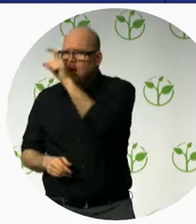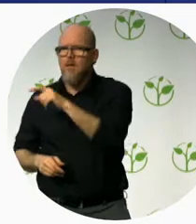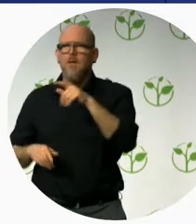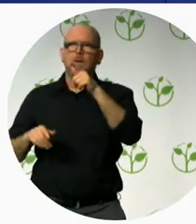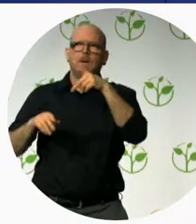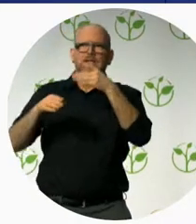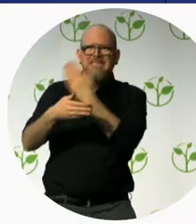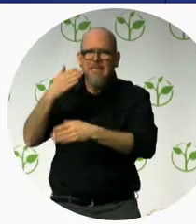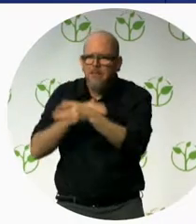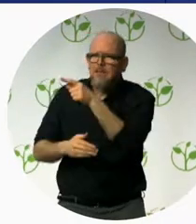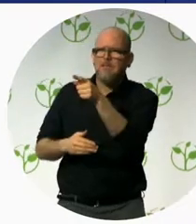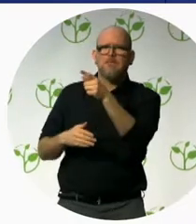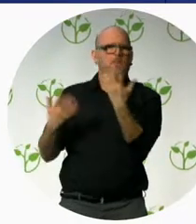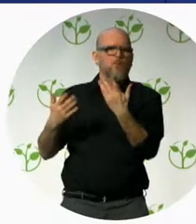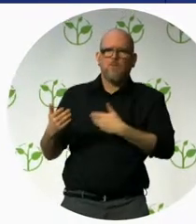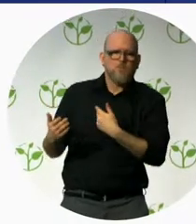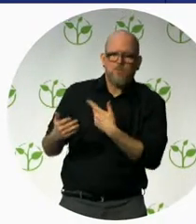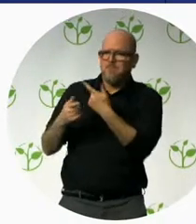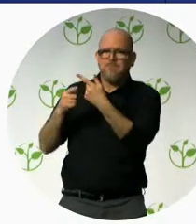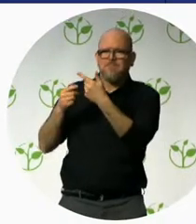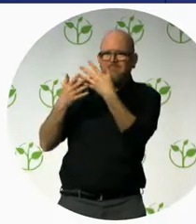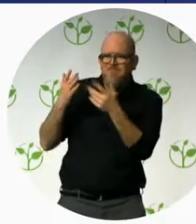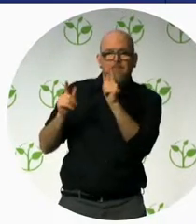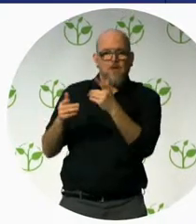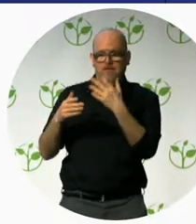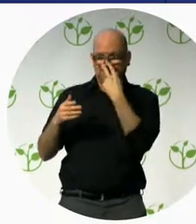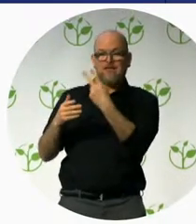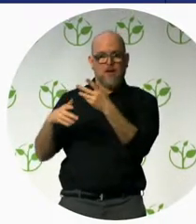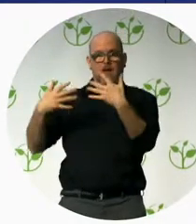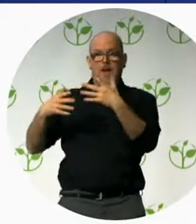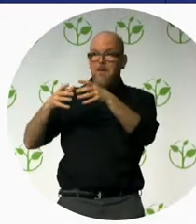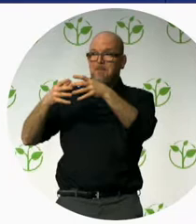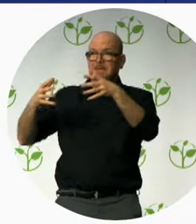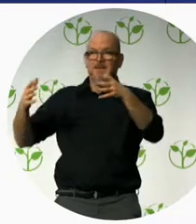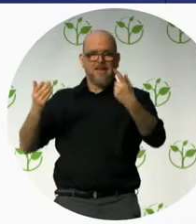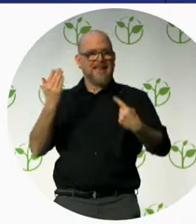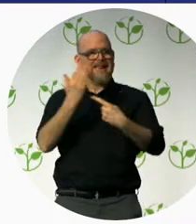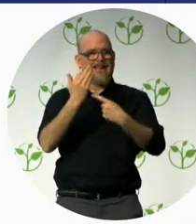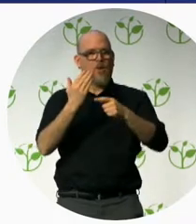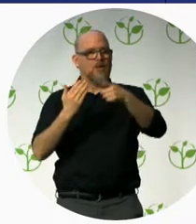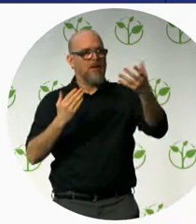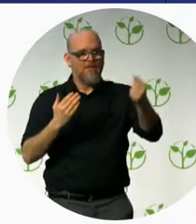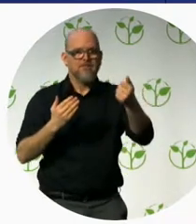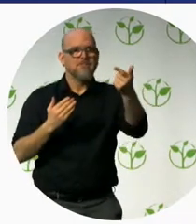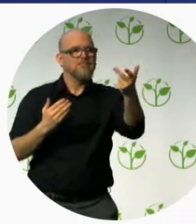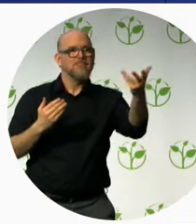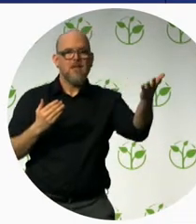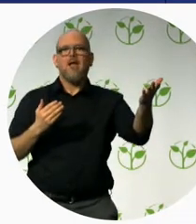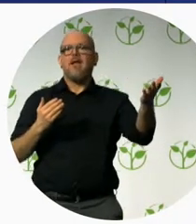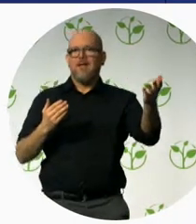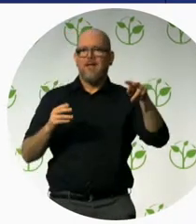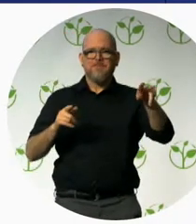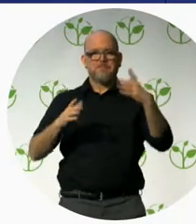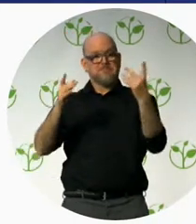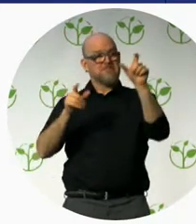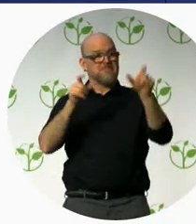and the development of appropriate skills among the staff are also necessary. Obecnie